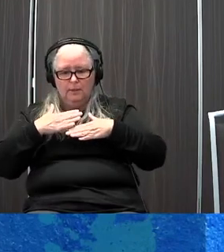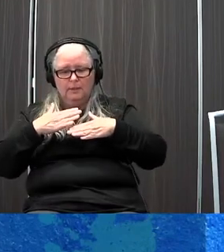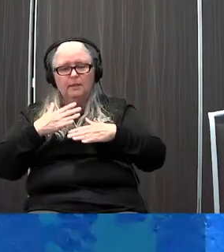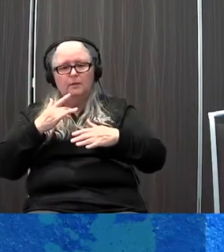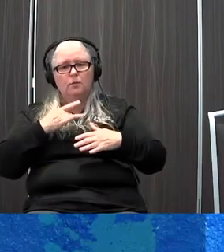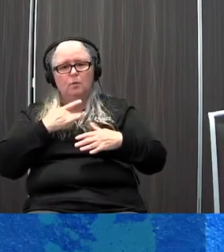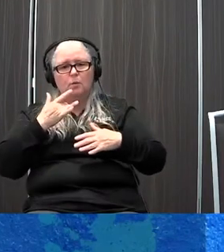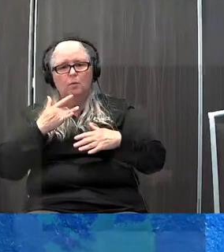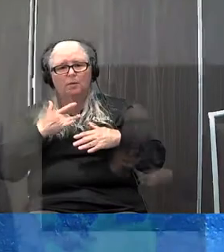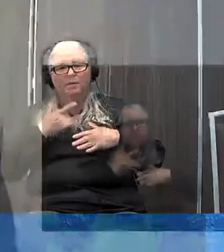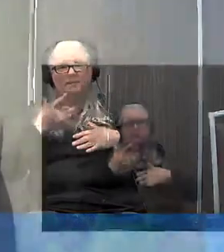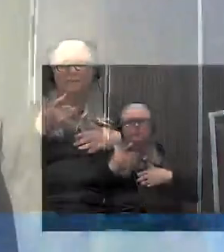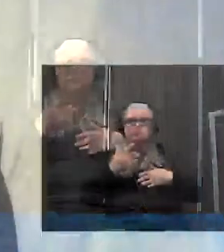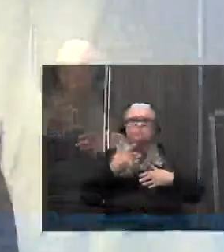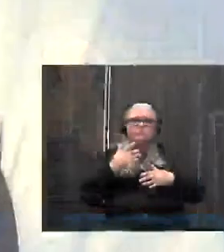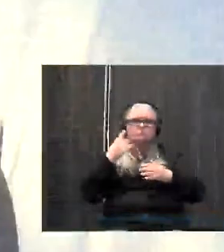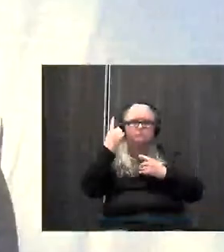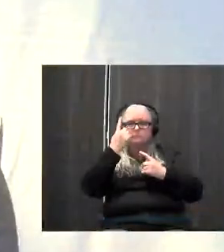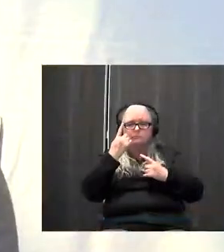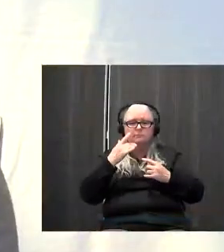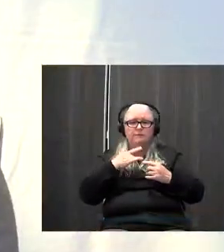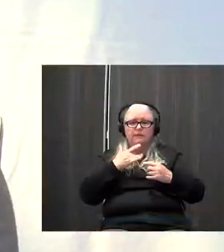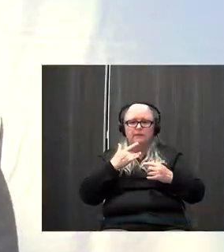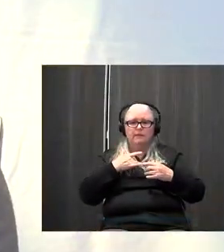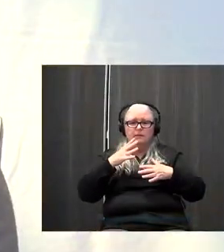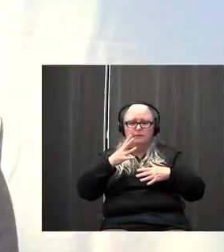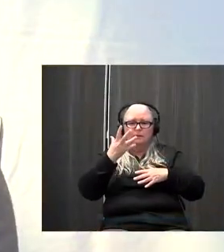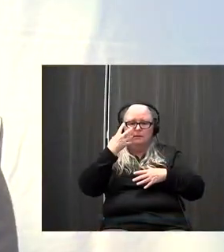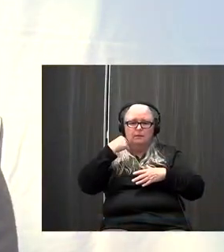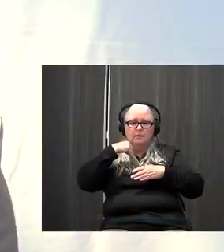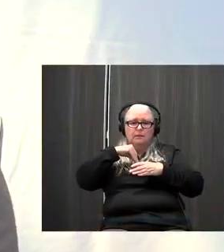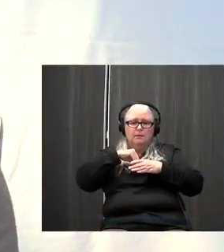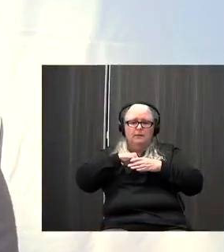feelings of your inhalations and of your exhalations.